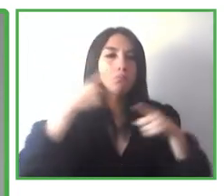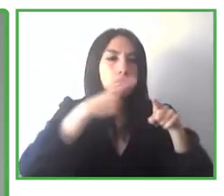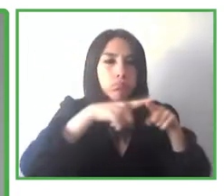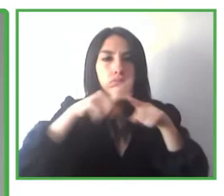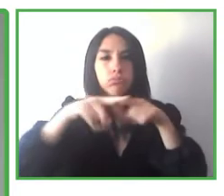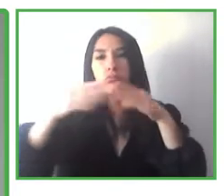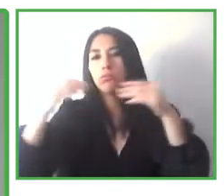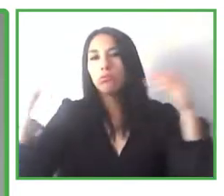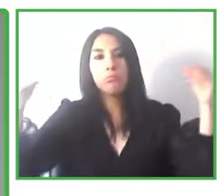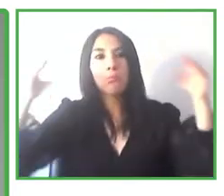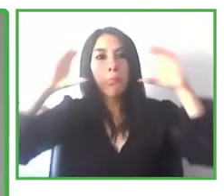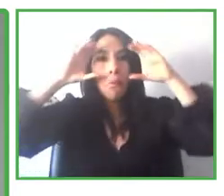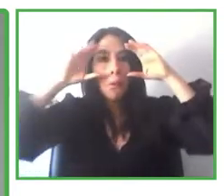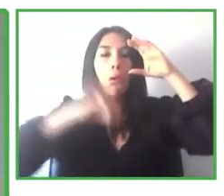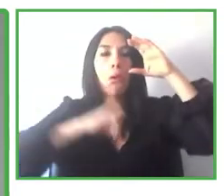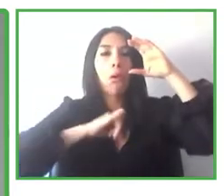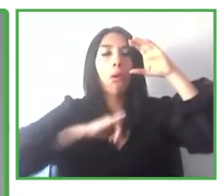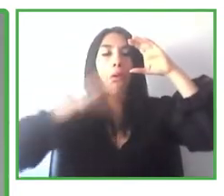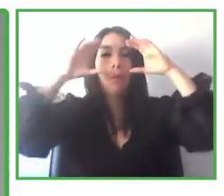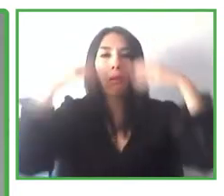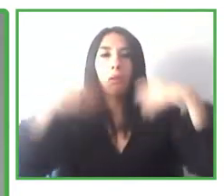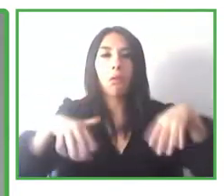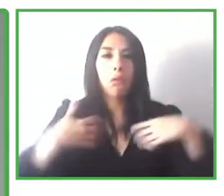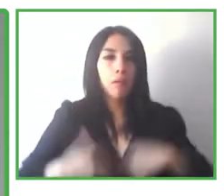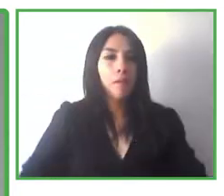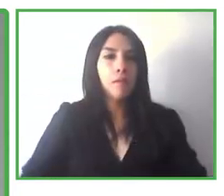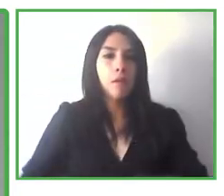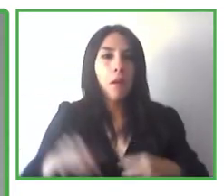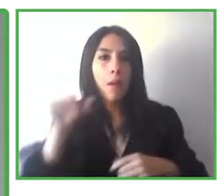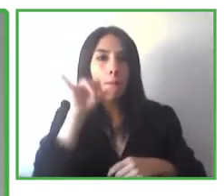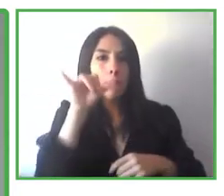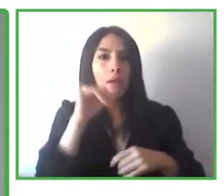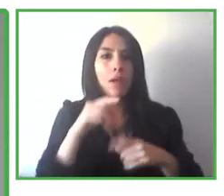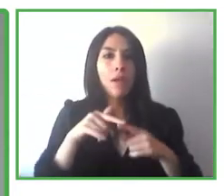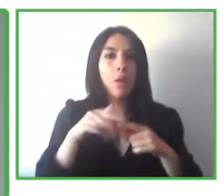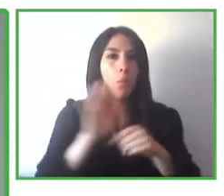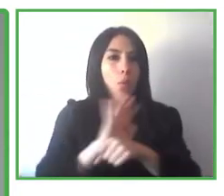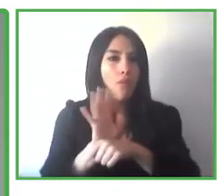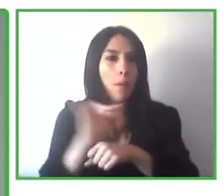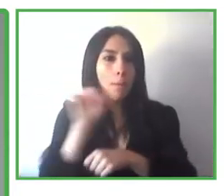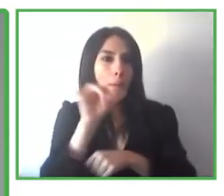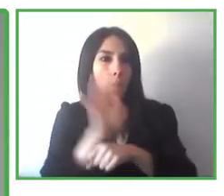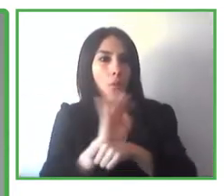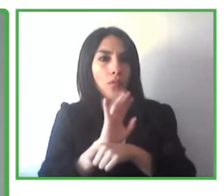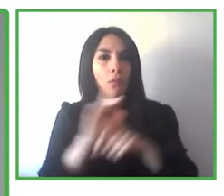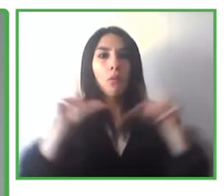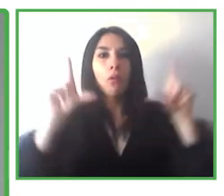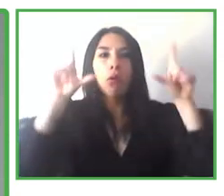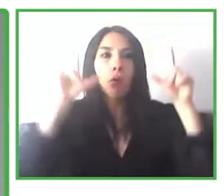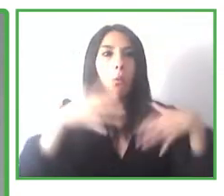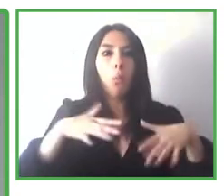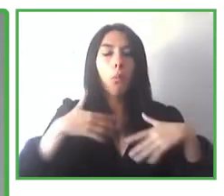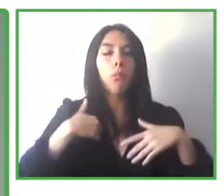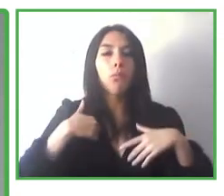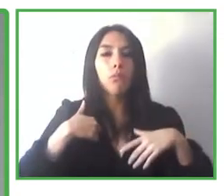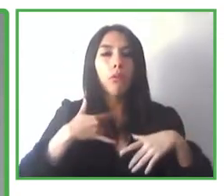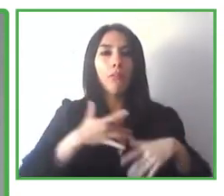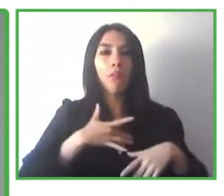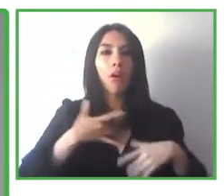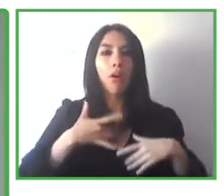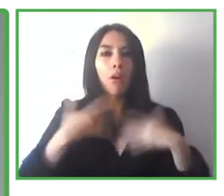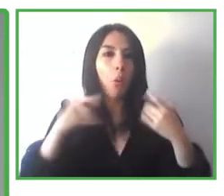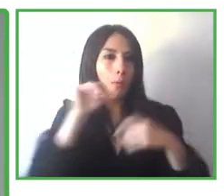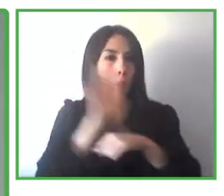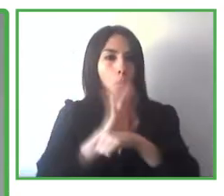that otherwise it would be impossible to do. Also, we have augmented reality, which